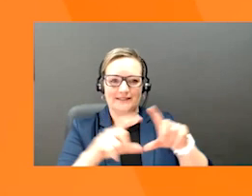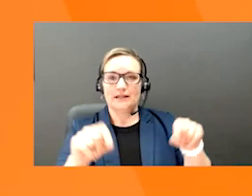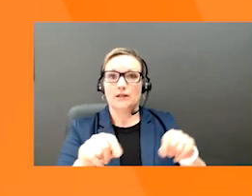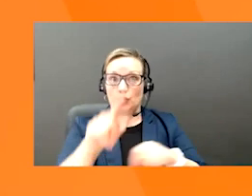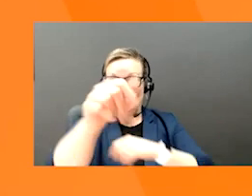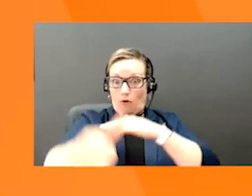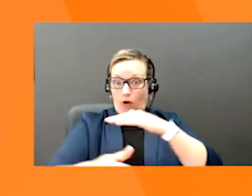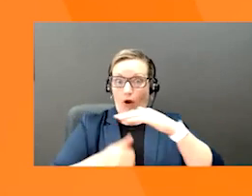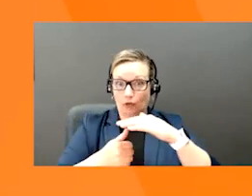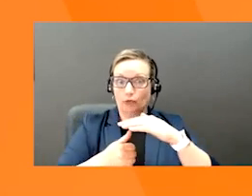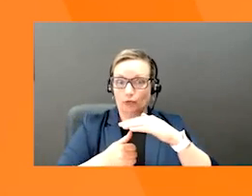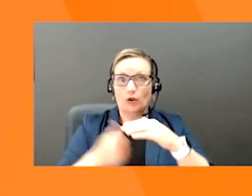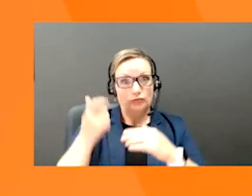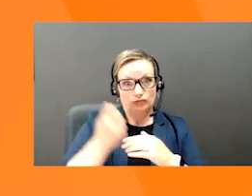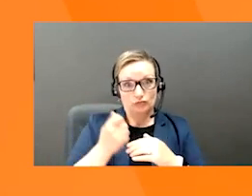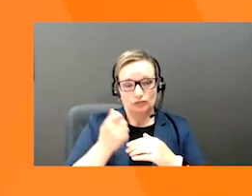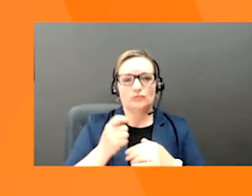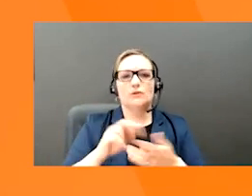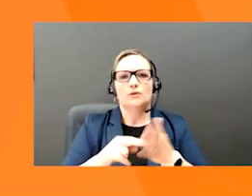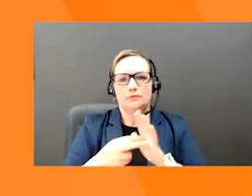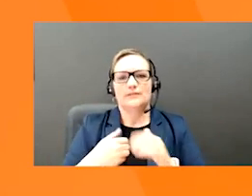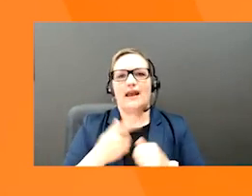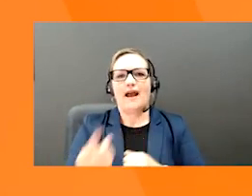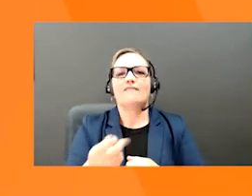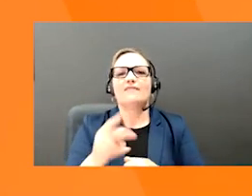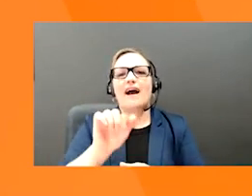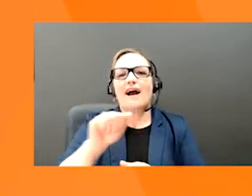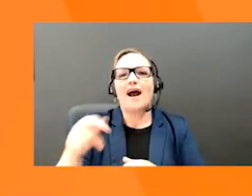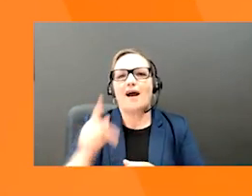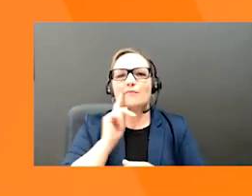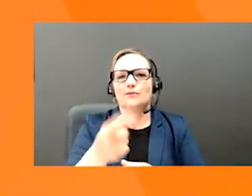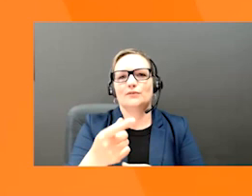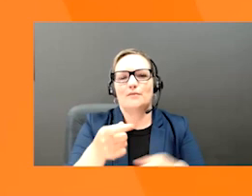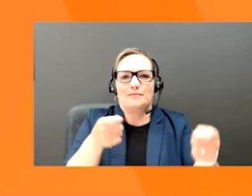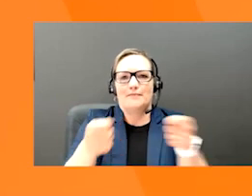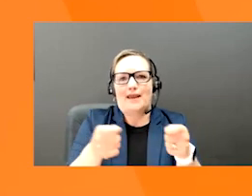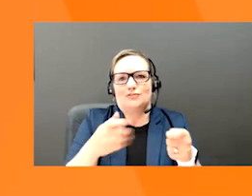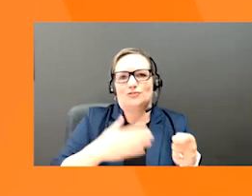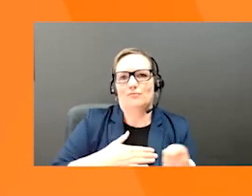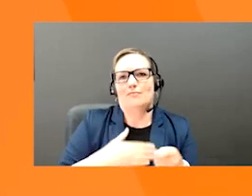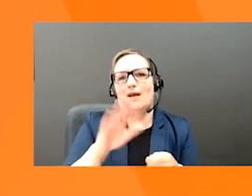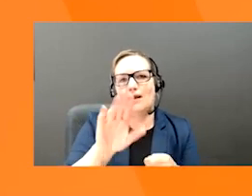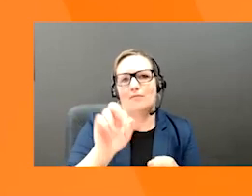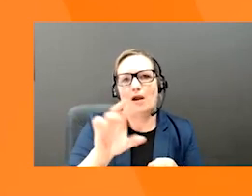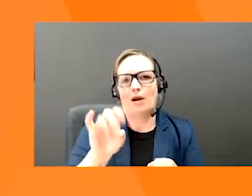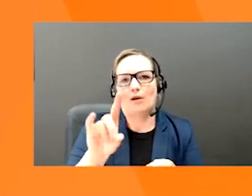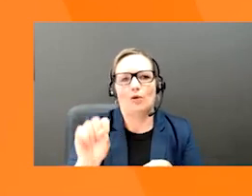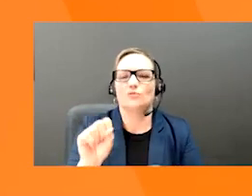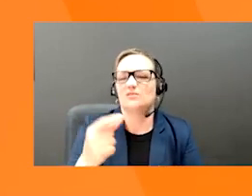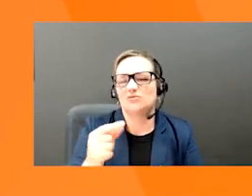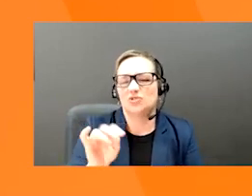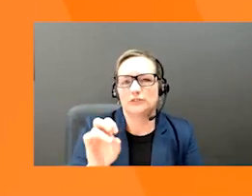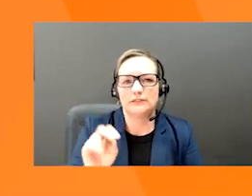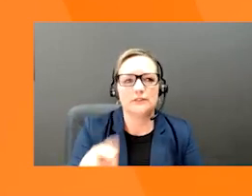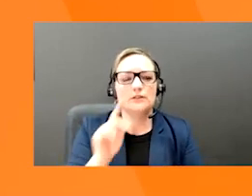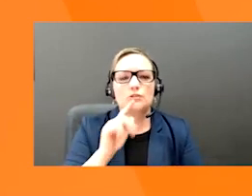Canada subscriber, you will have access to a tool called Manage My GEETNs. This tool helps you generate different types of barcodes that you need for your product, so you